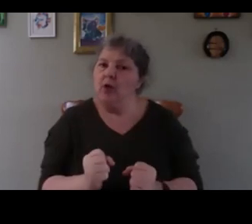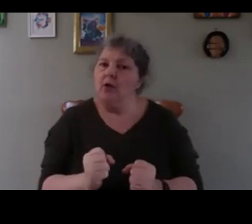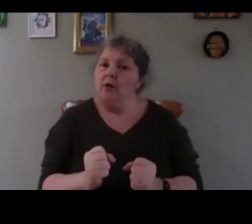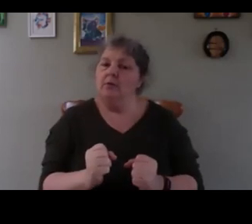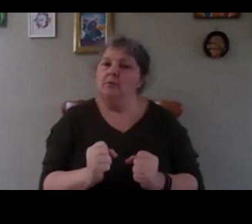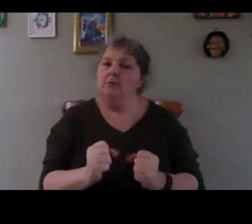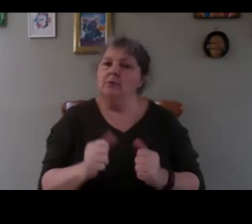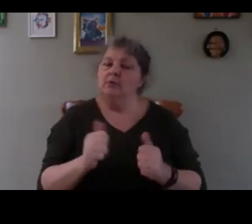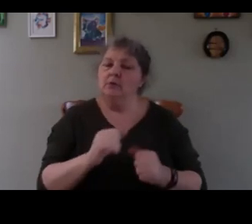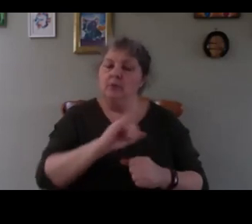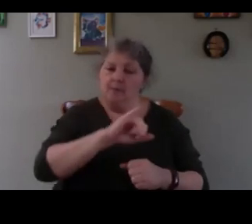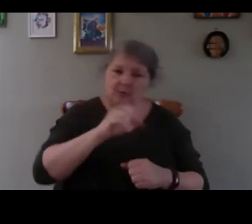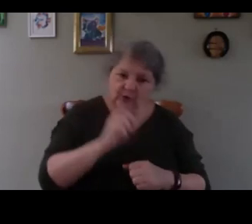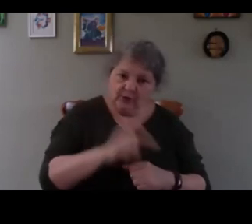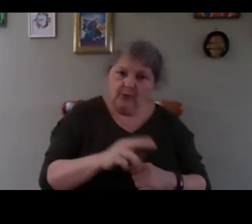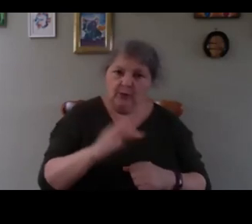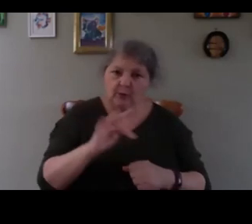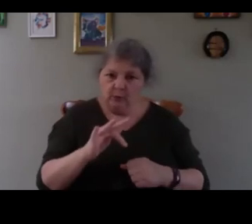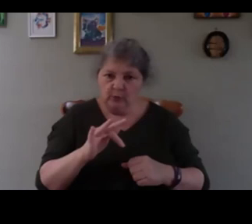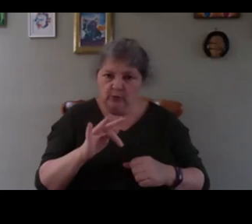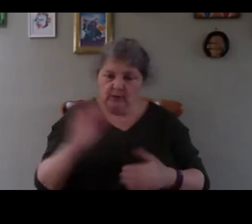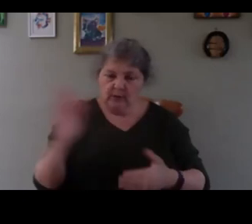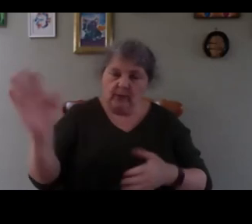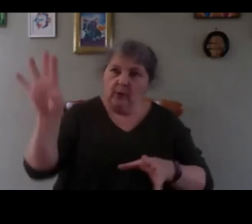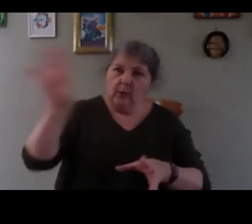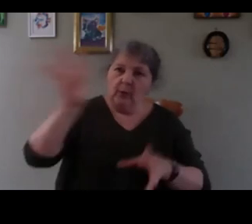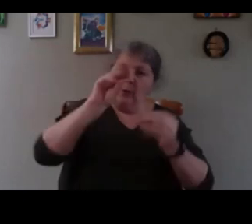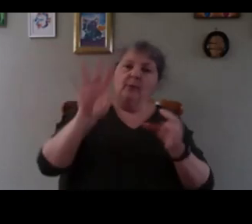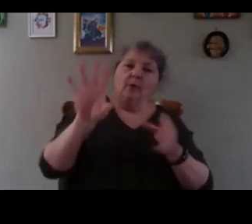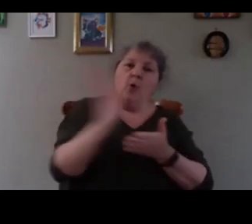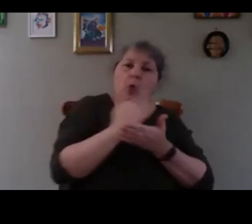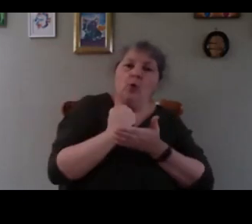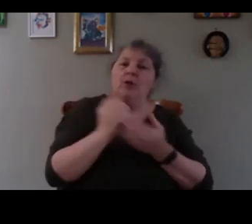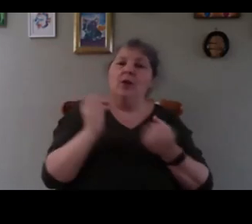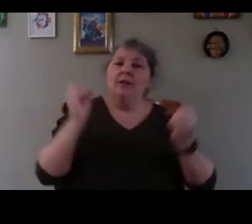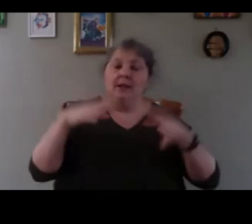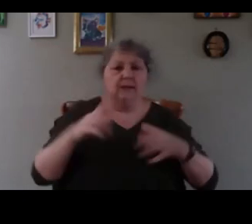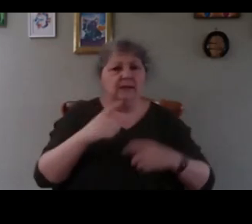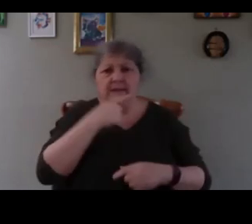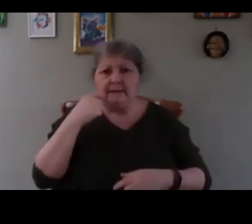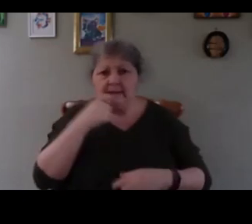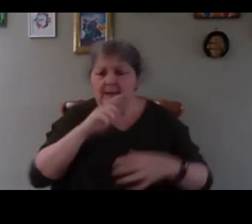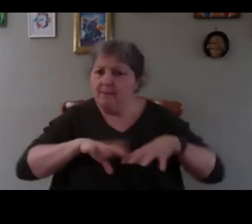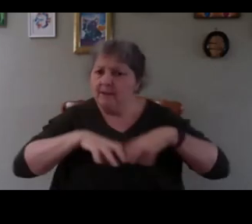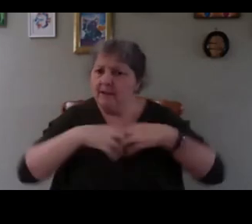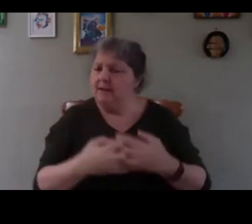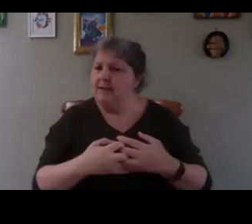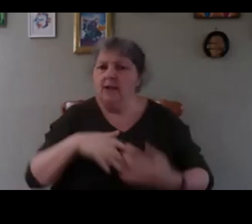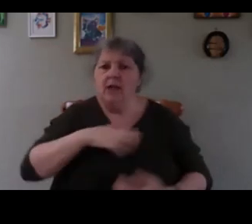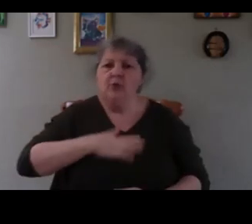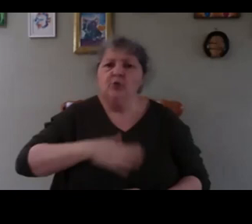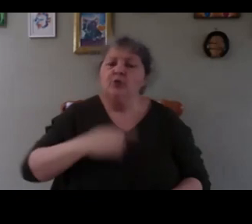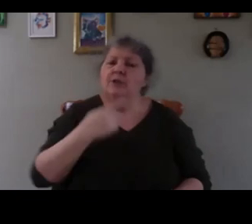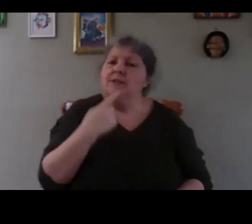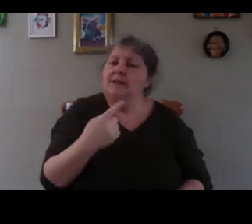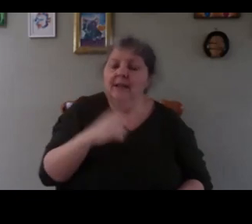because you have a very tiny amount of light so it's a simple technique I just said that in